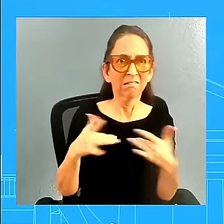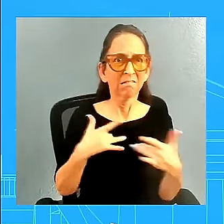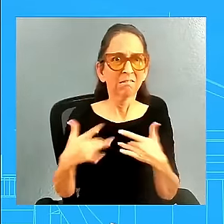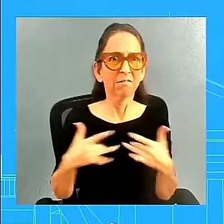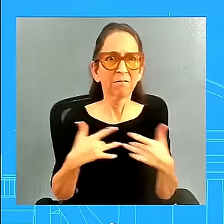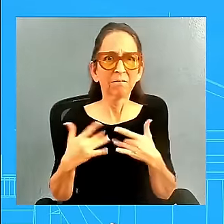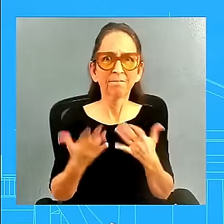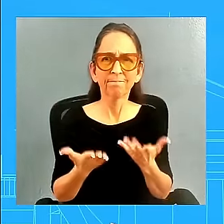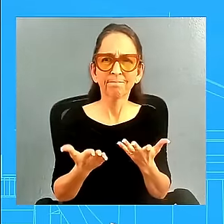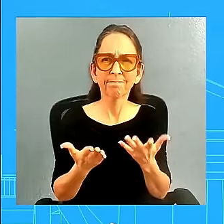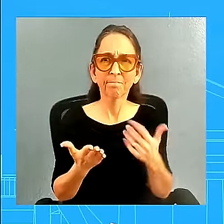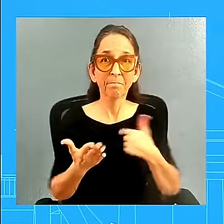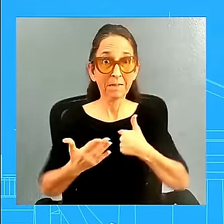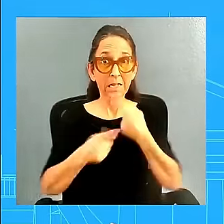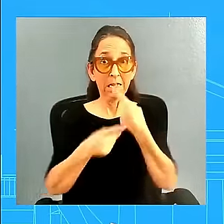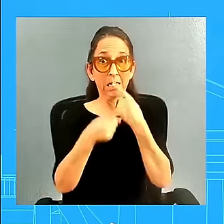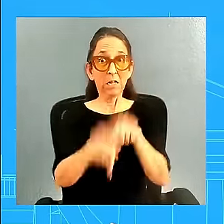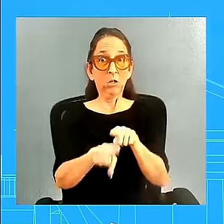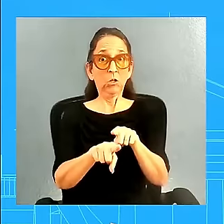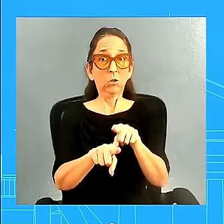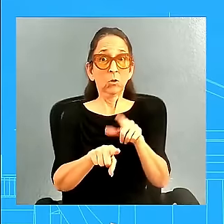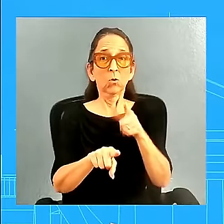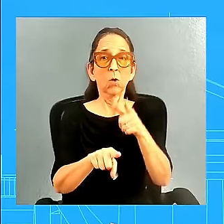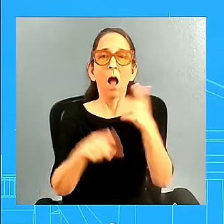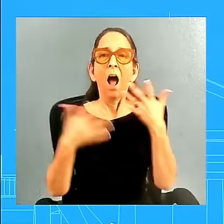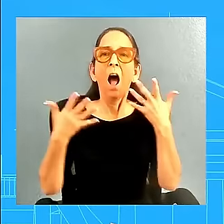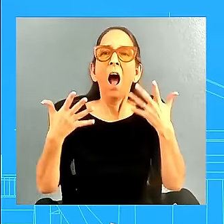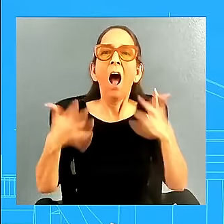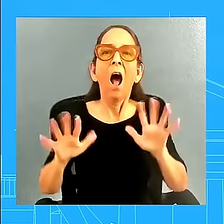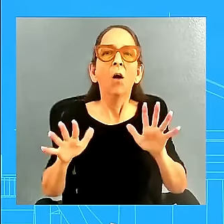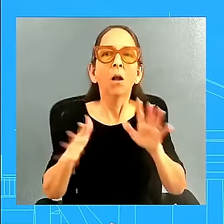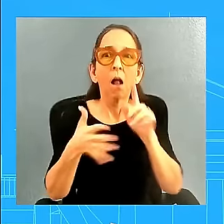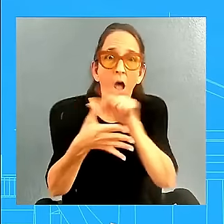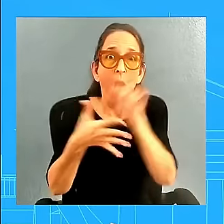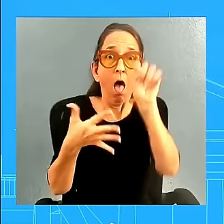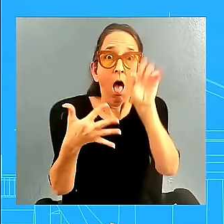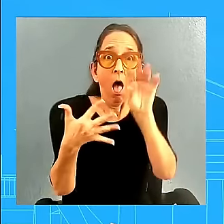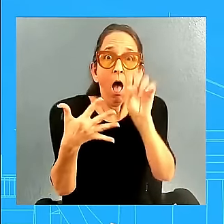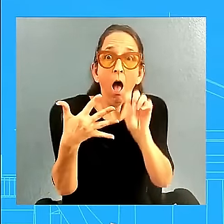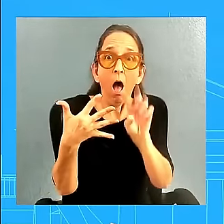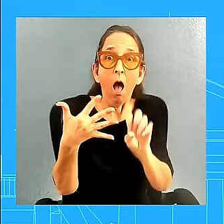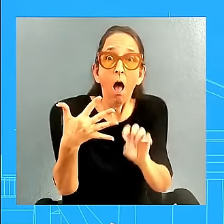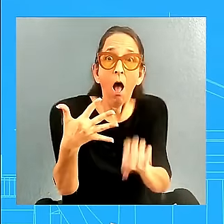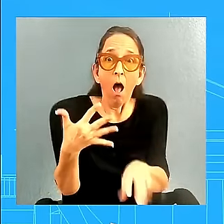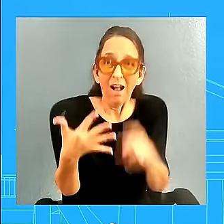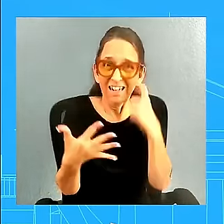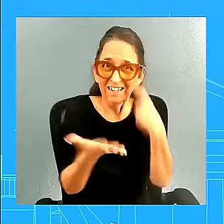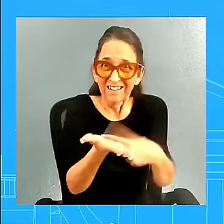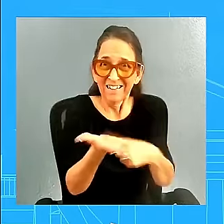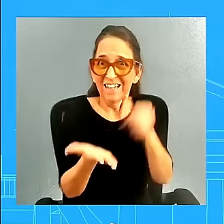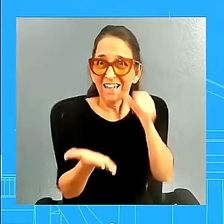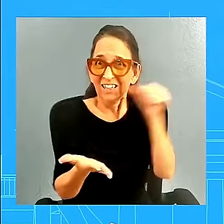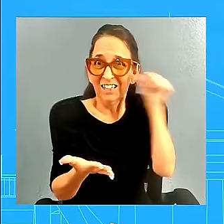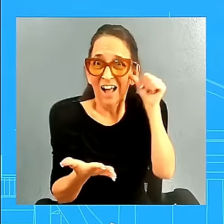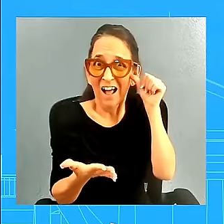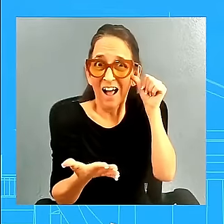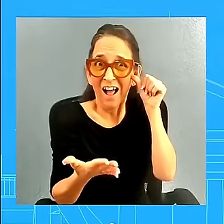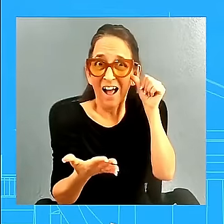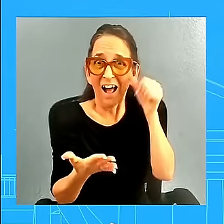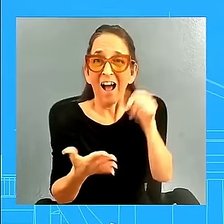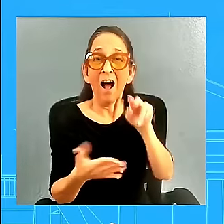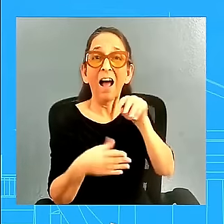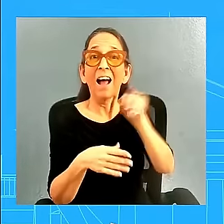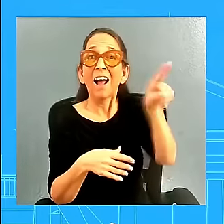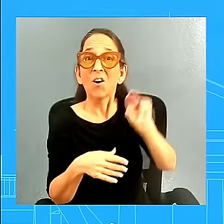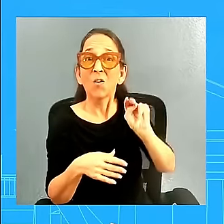what the president talked about yesterday, uh, in New Hampshire. He laid out what his thoughts were. He laid out what the stakes are for this